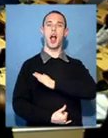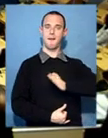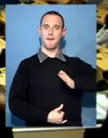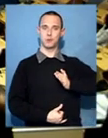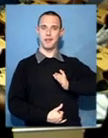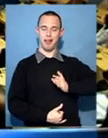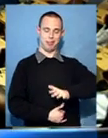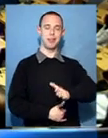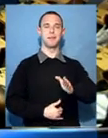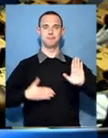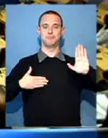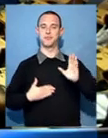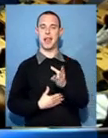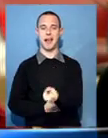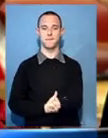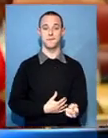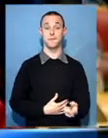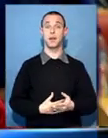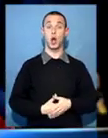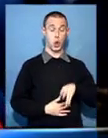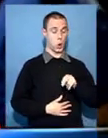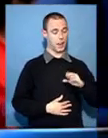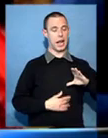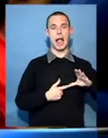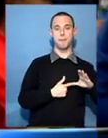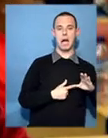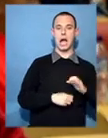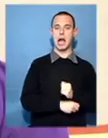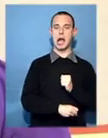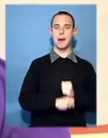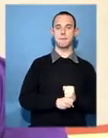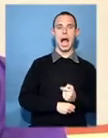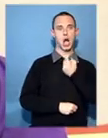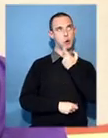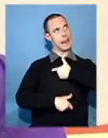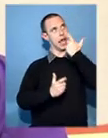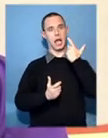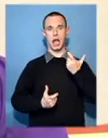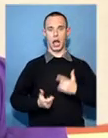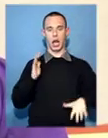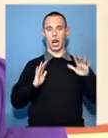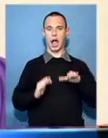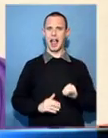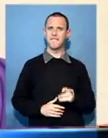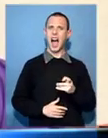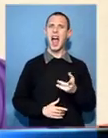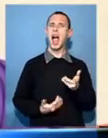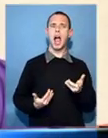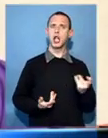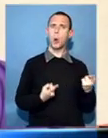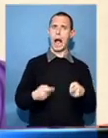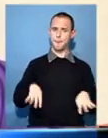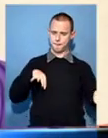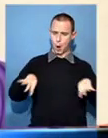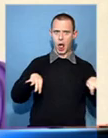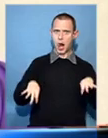It was the choice of dress code that made the Northern Cape Premier see red. You don't come here for grand standing, you come